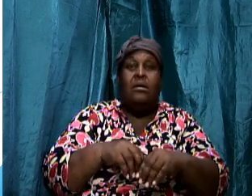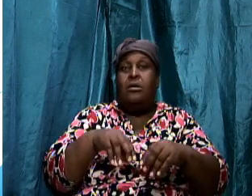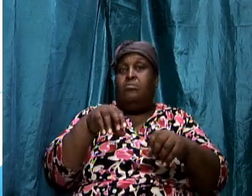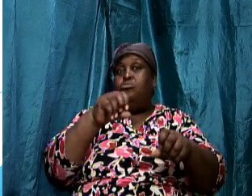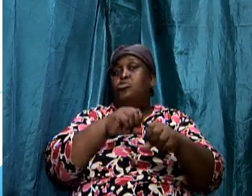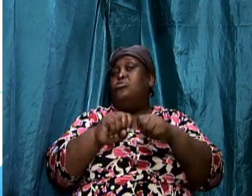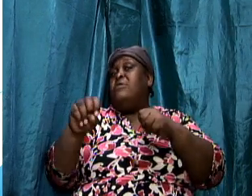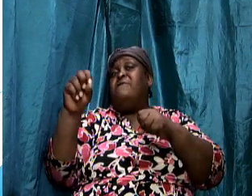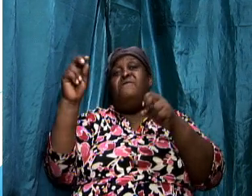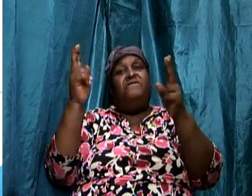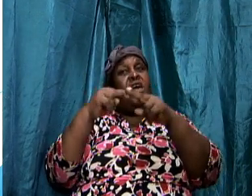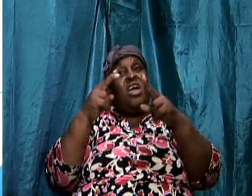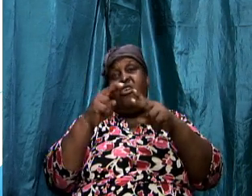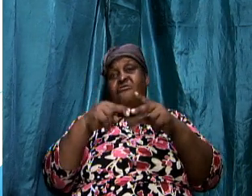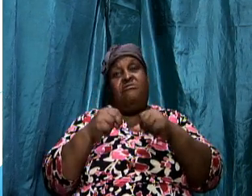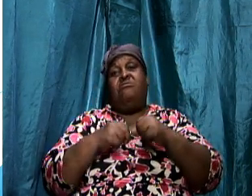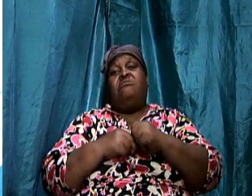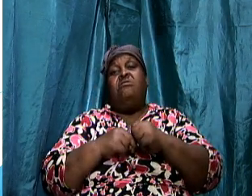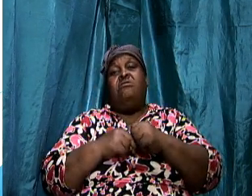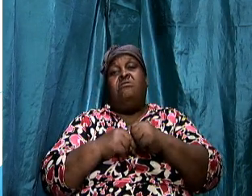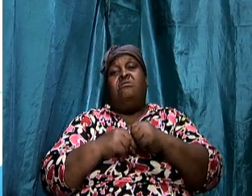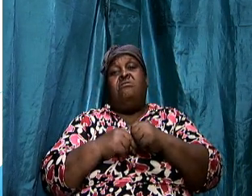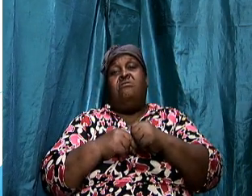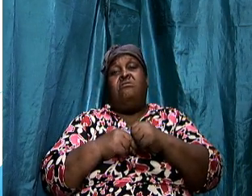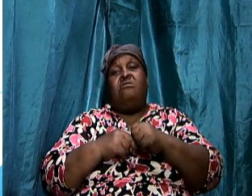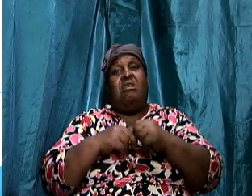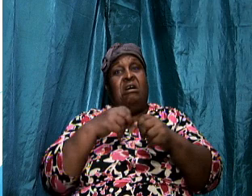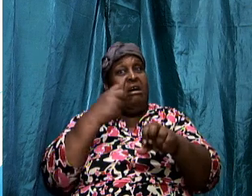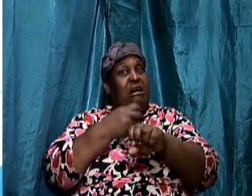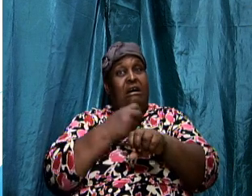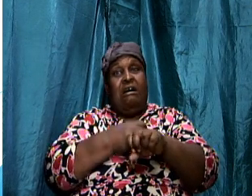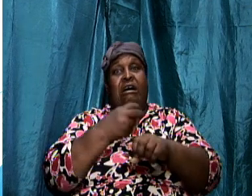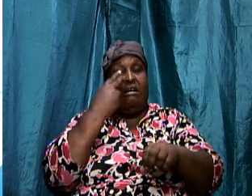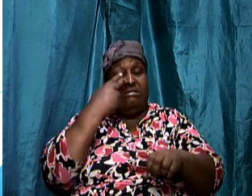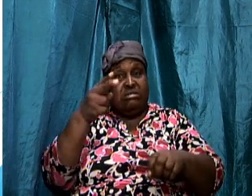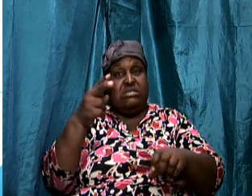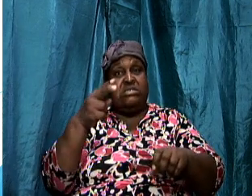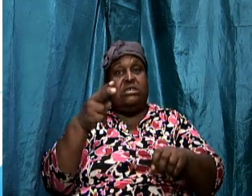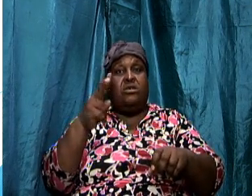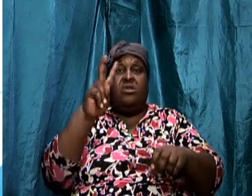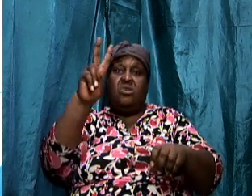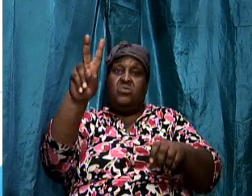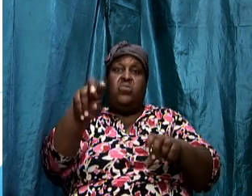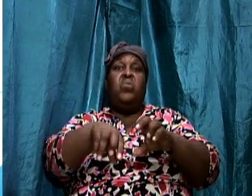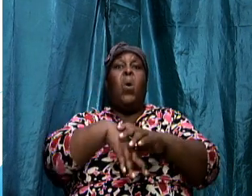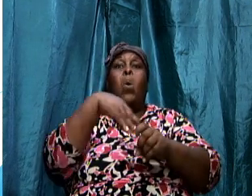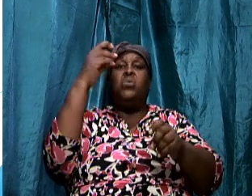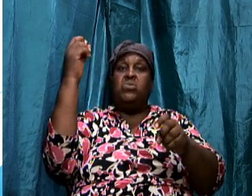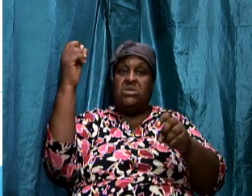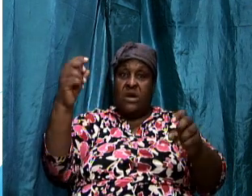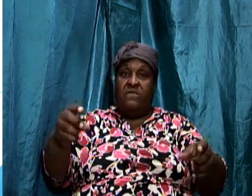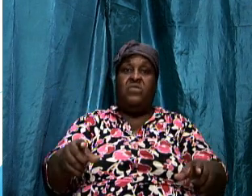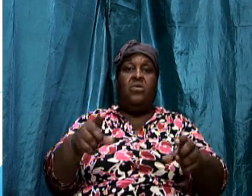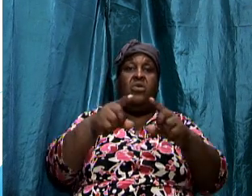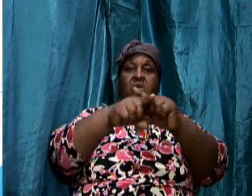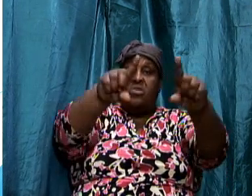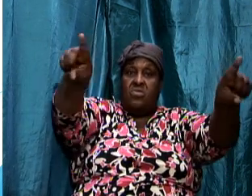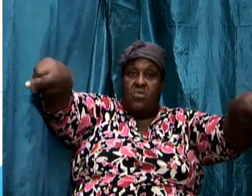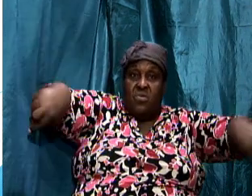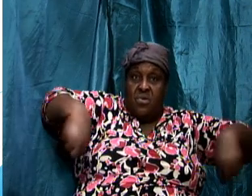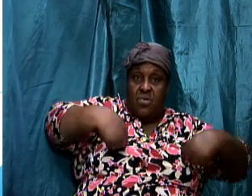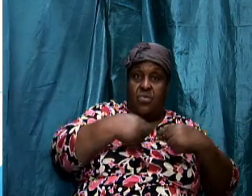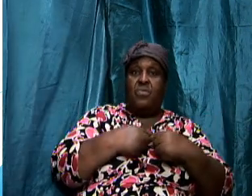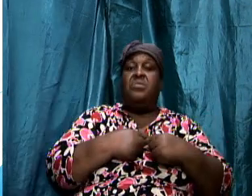both coming out of the ring the one is usually